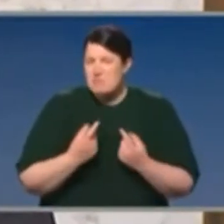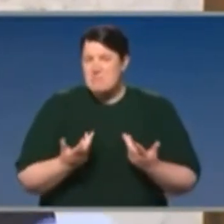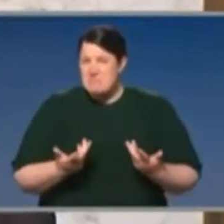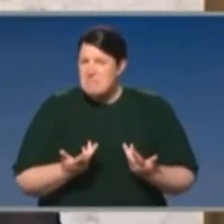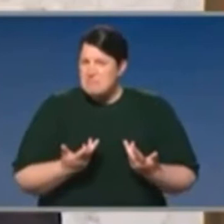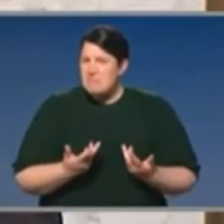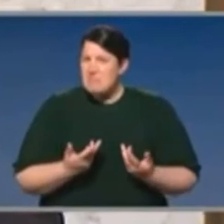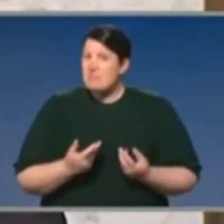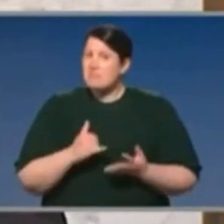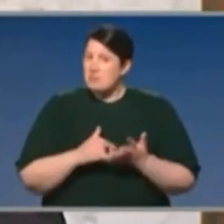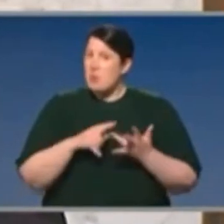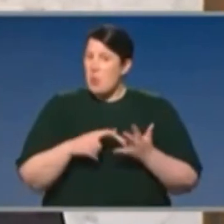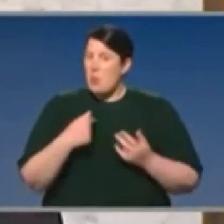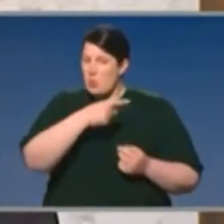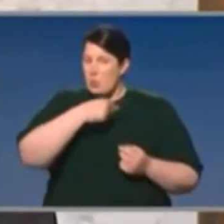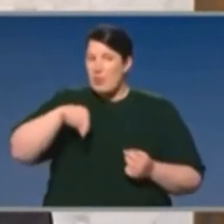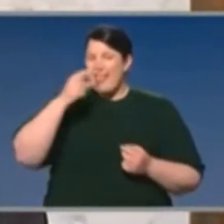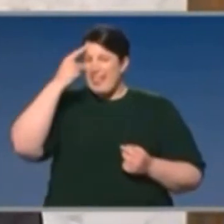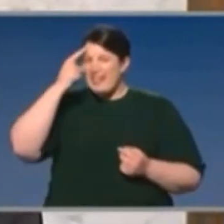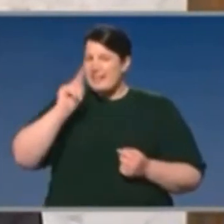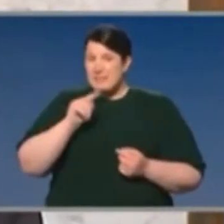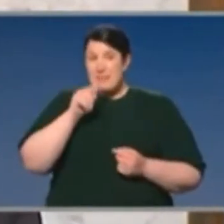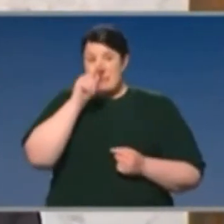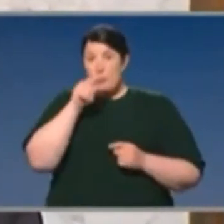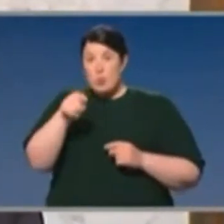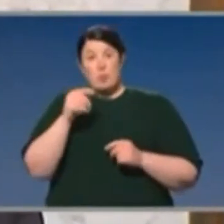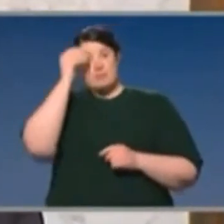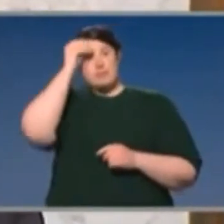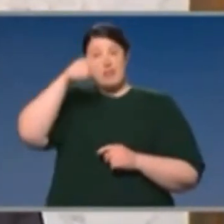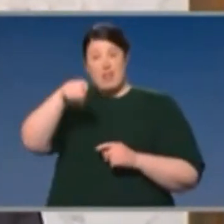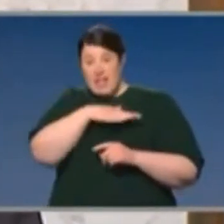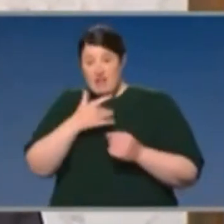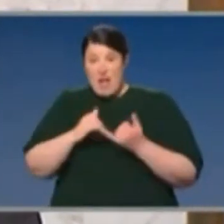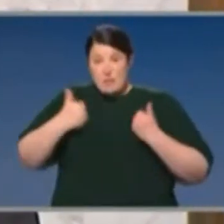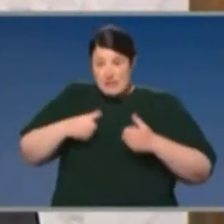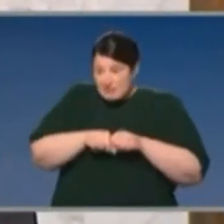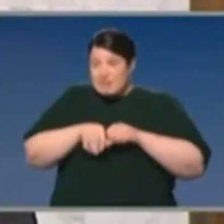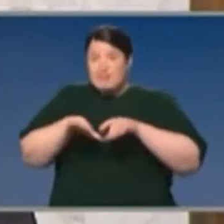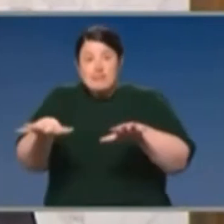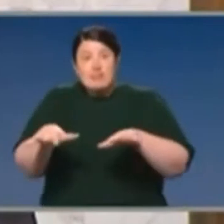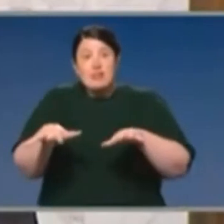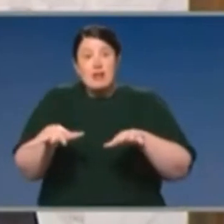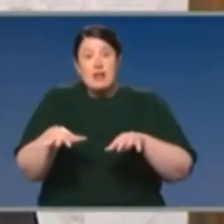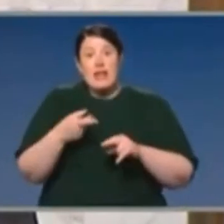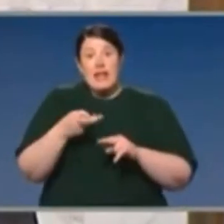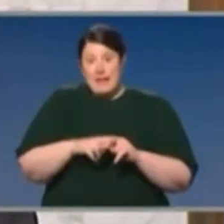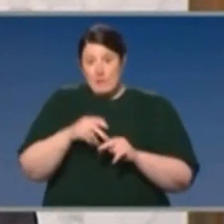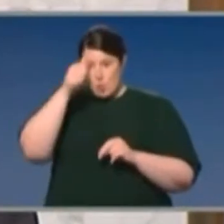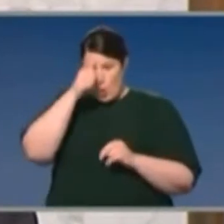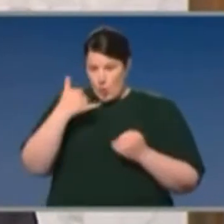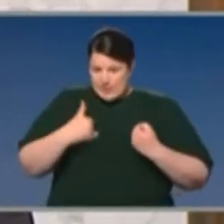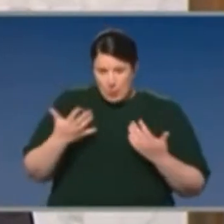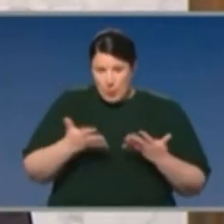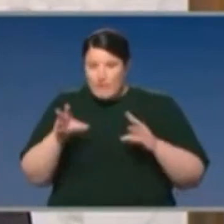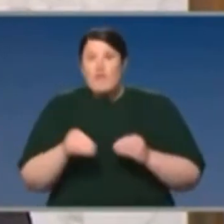plan. So amongst the modellers, what they're saying is that contact tracing can make a real difference. And